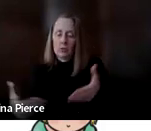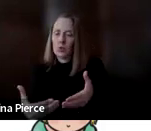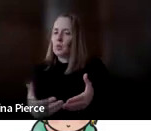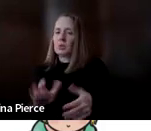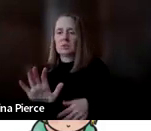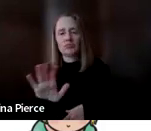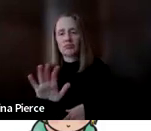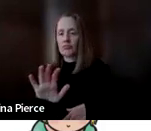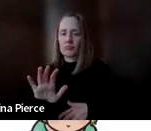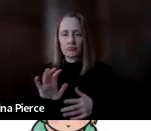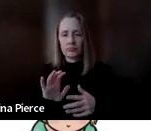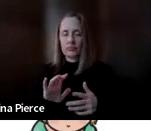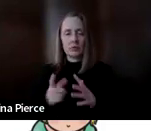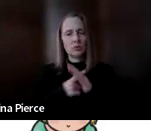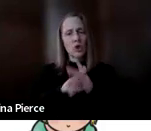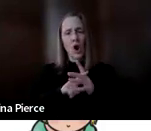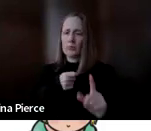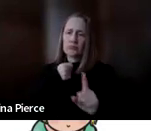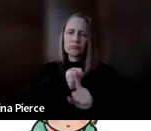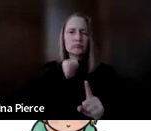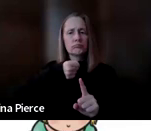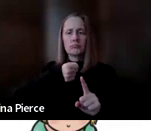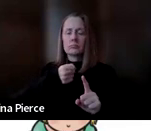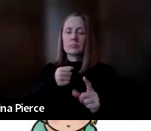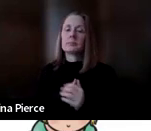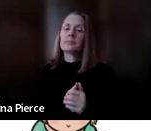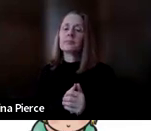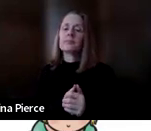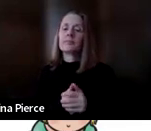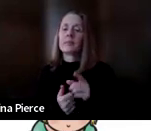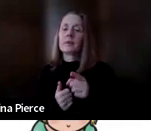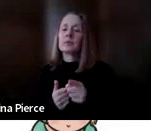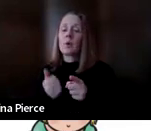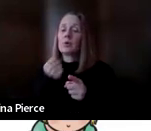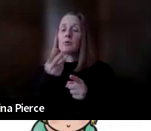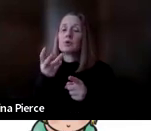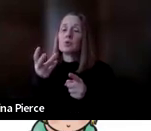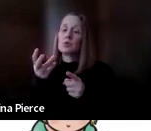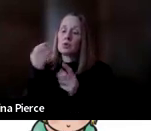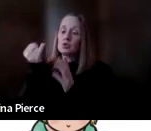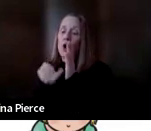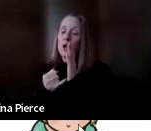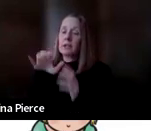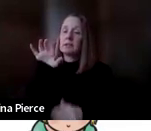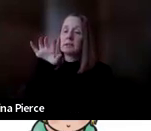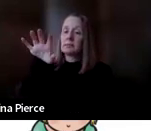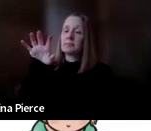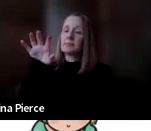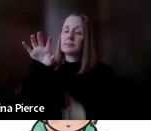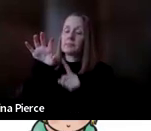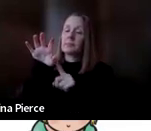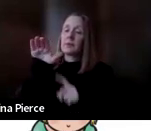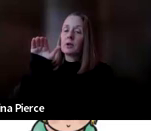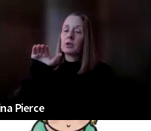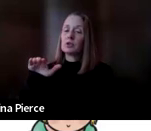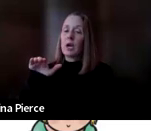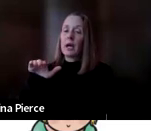On this slide, I have some line drawings of a few different people using AAC. In the top right corner, there is a child